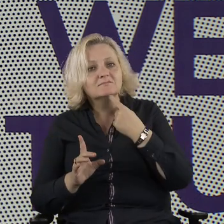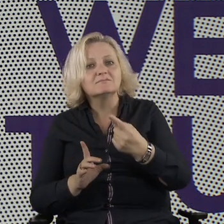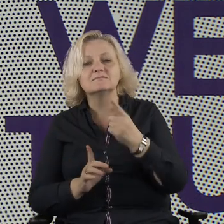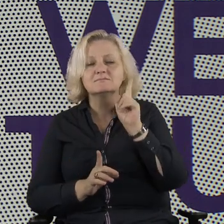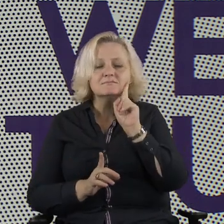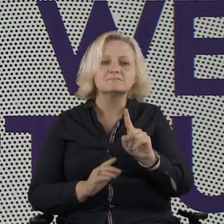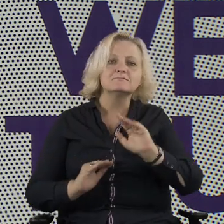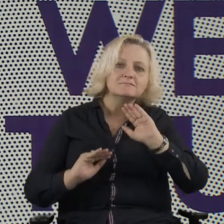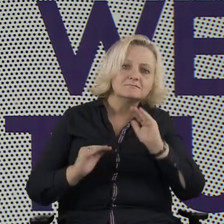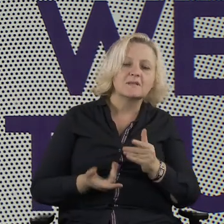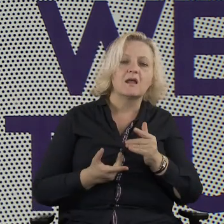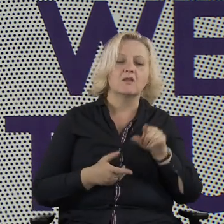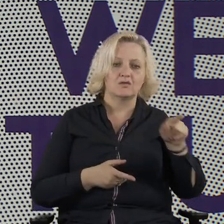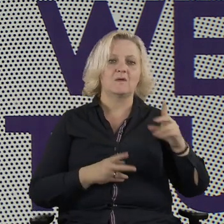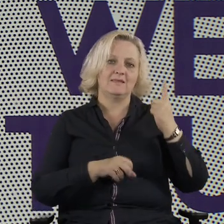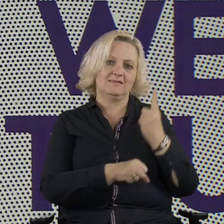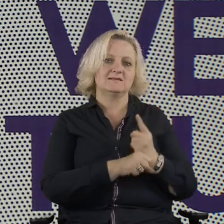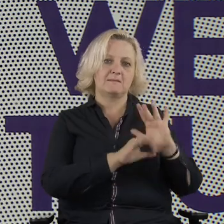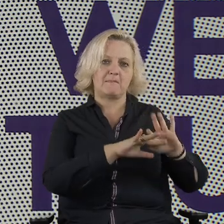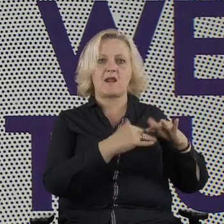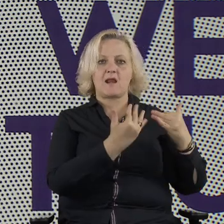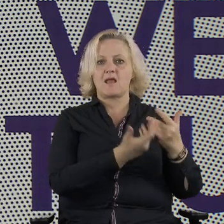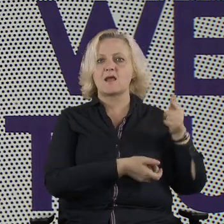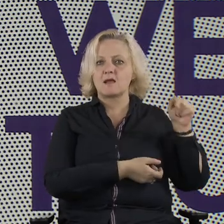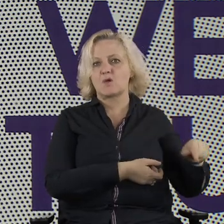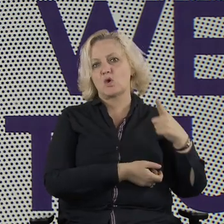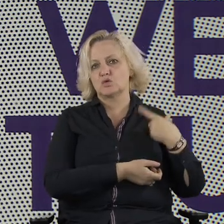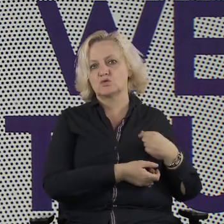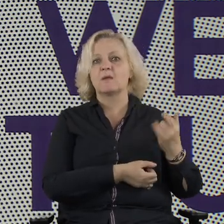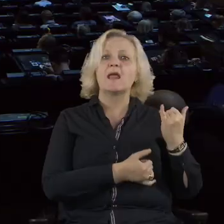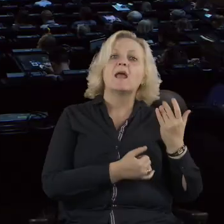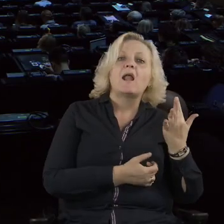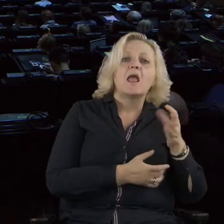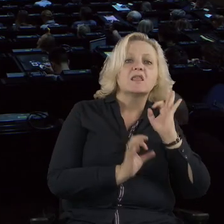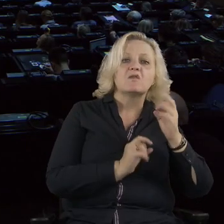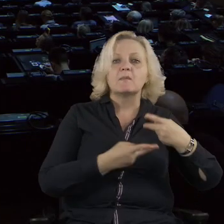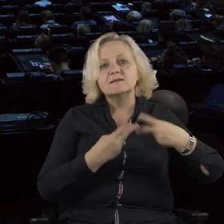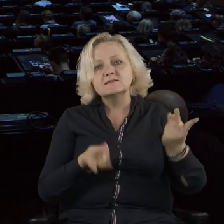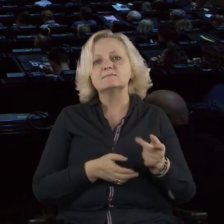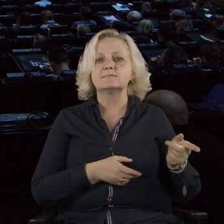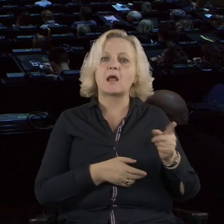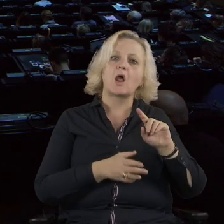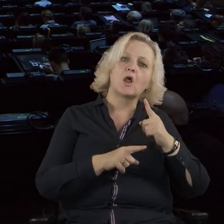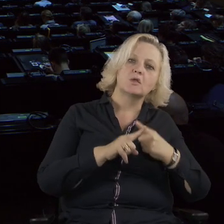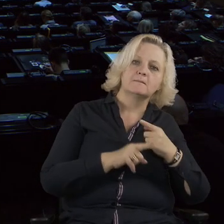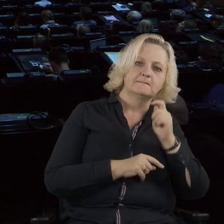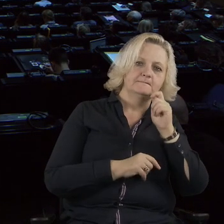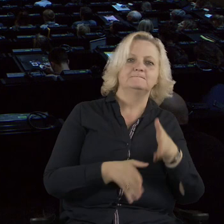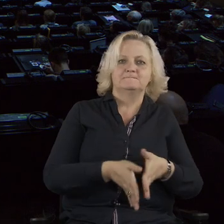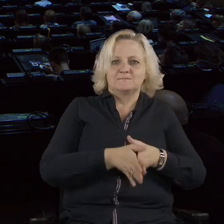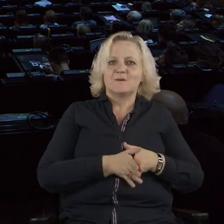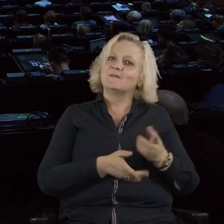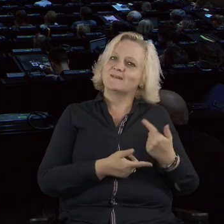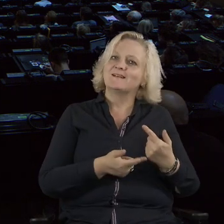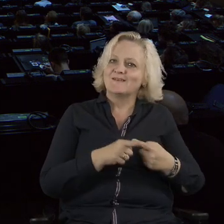how much information they can provide and what information is really important. Because that really is the essence of